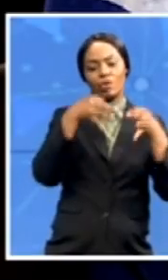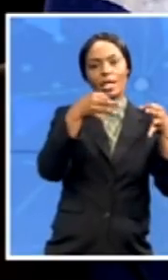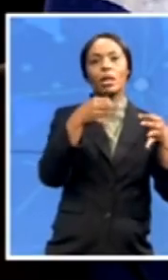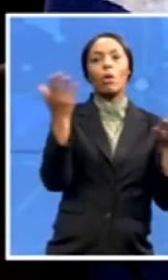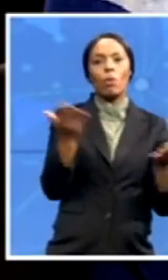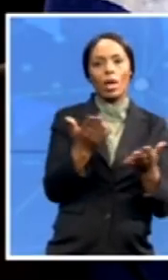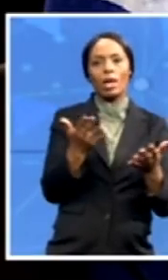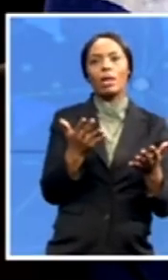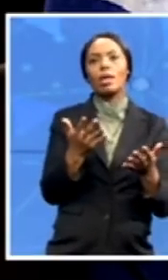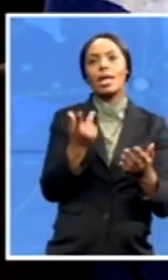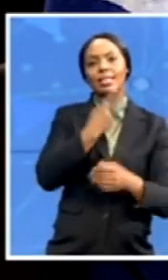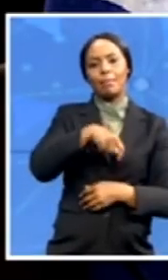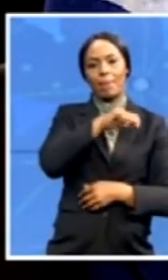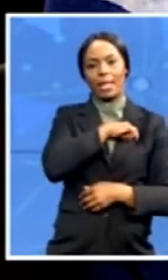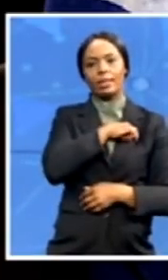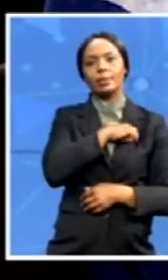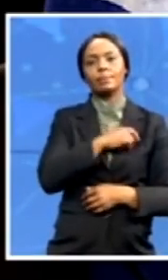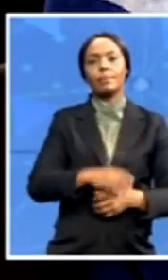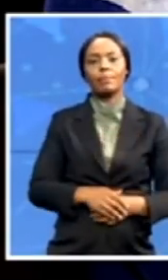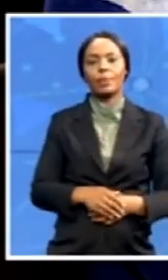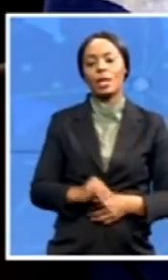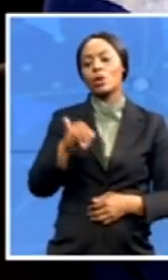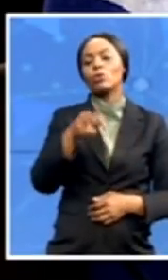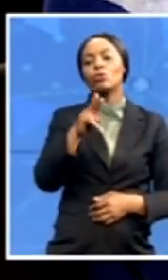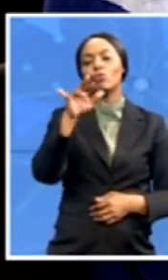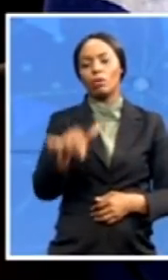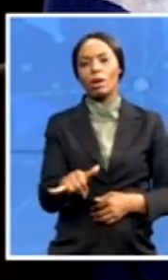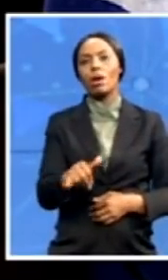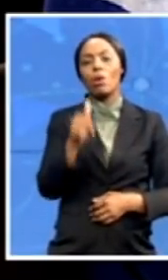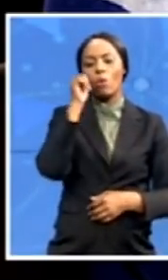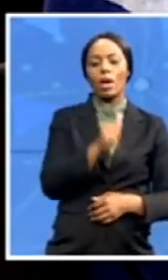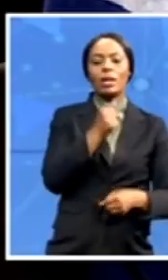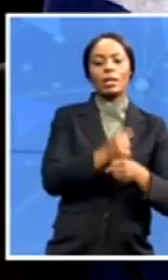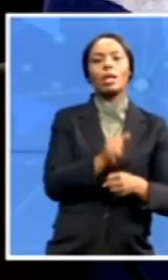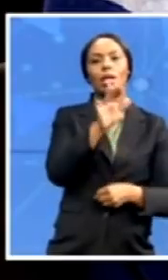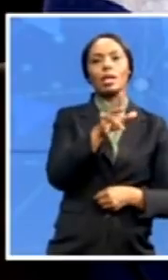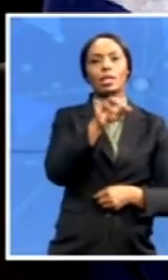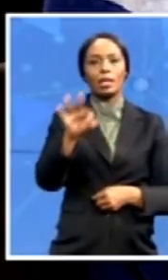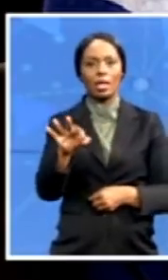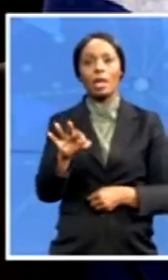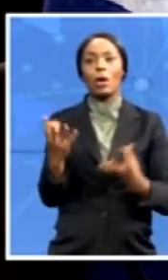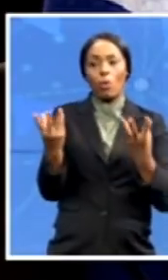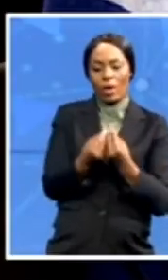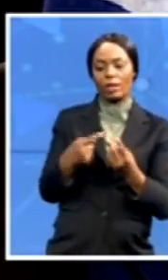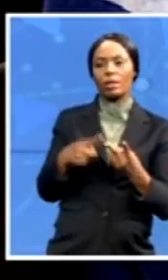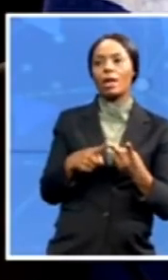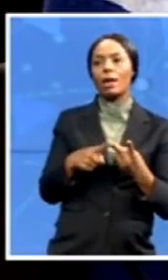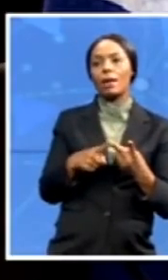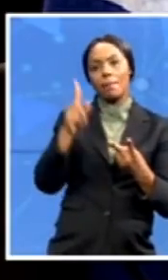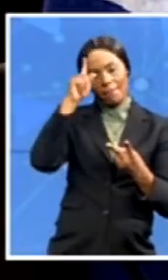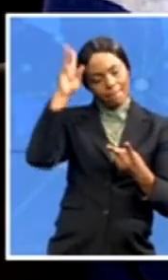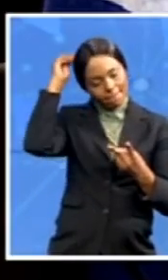In July 1993, together with Mr. Nelson Mandela, Mr. de Klerk received the